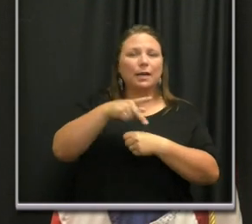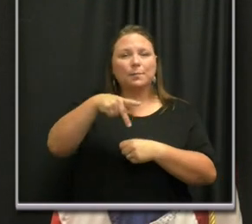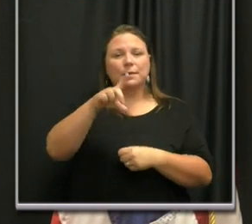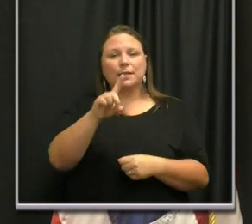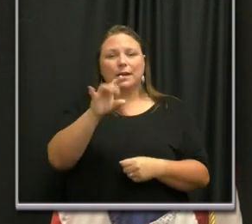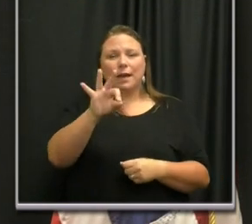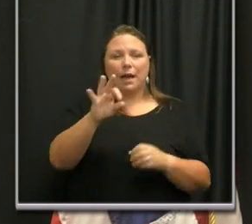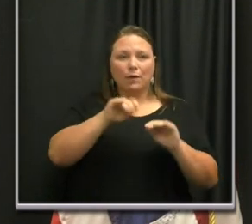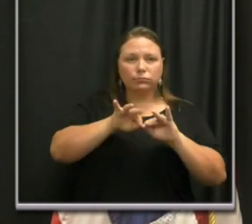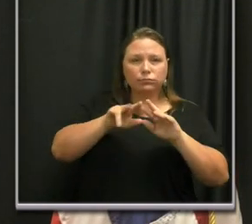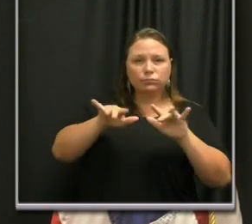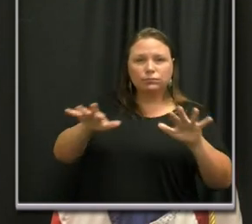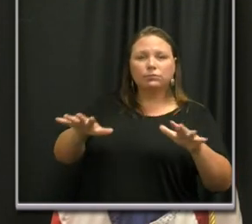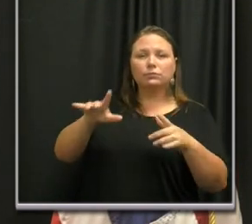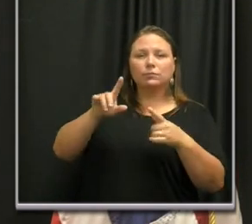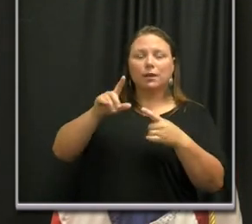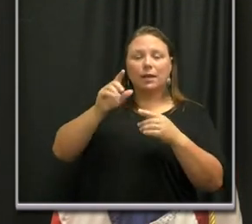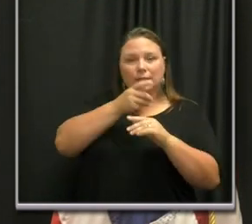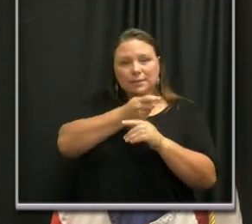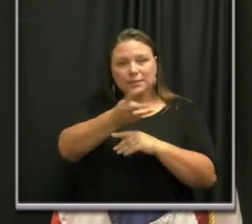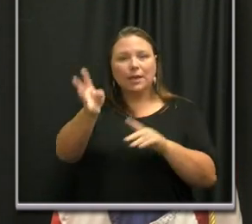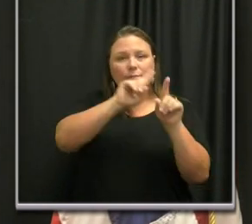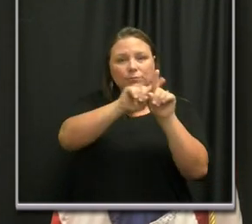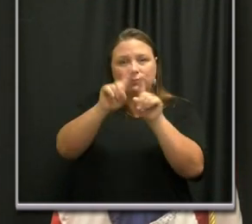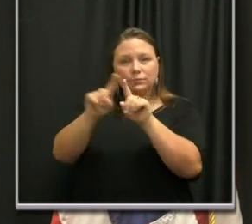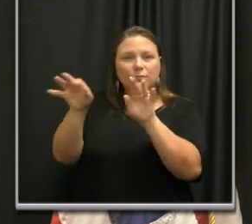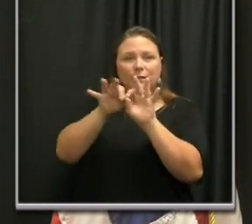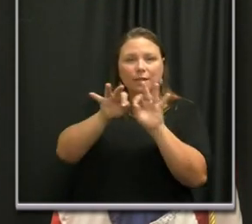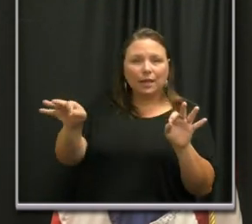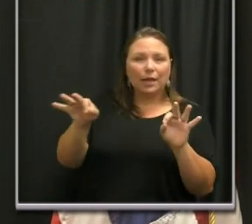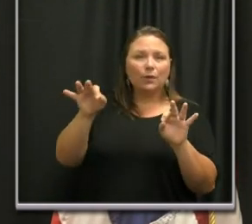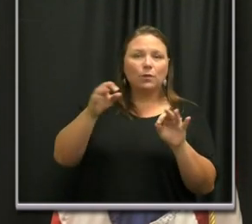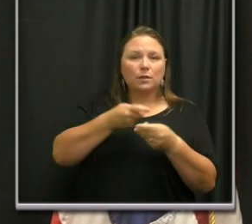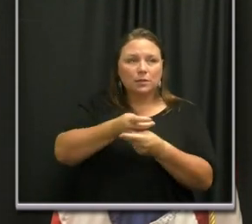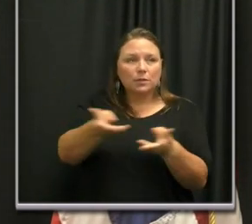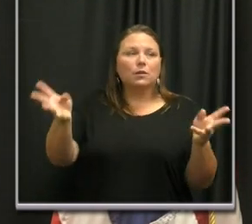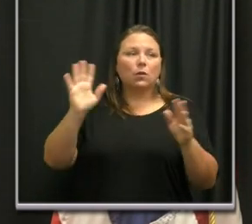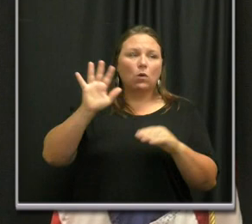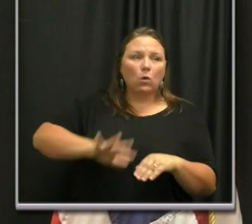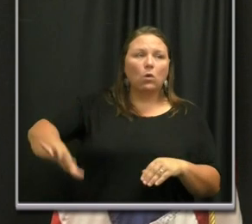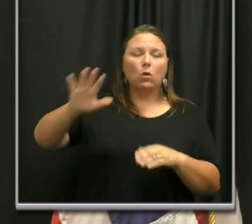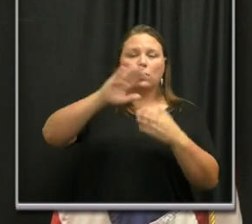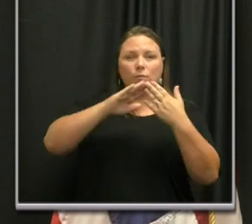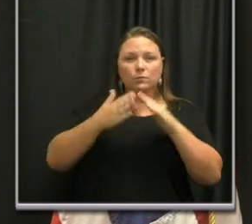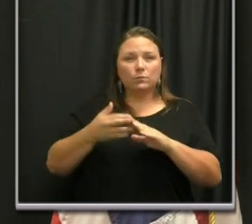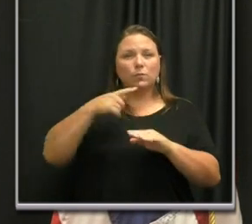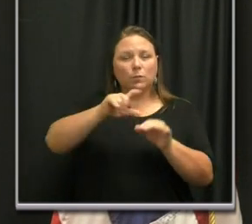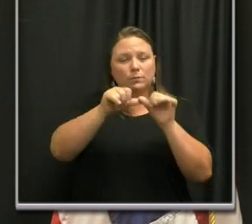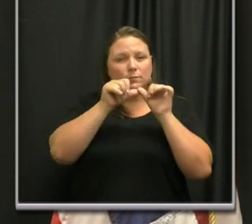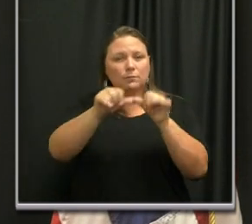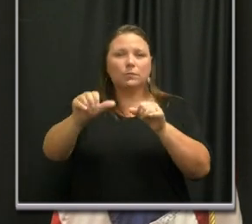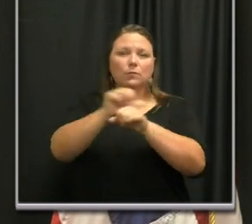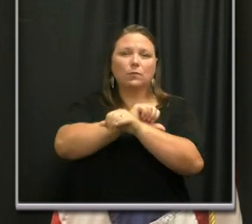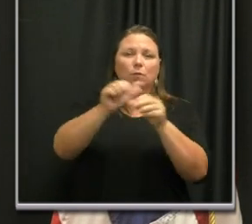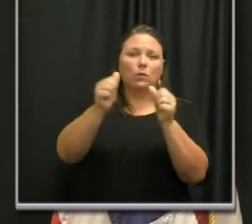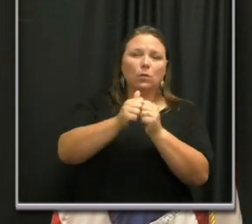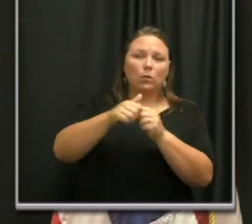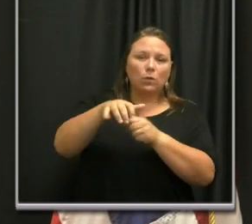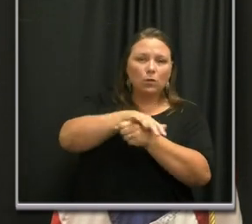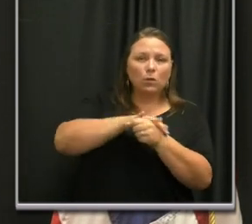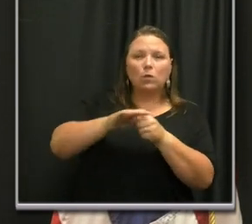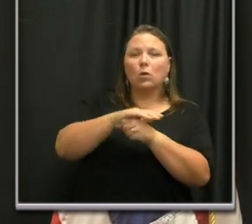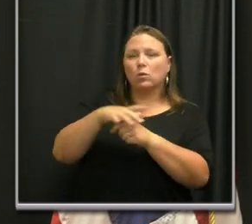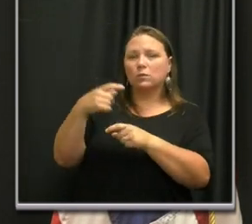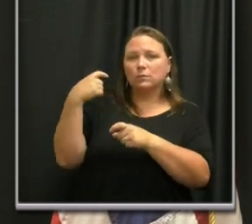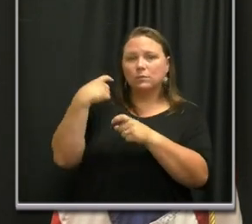information in multiple languages and distribute around the communities. We are continuing to work with local Latino radio